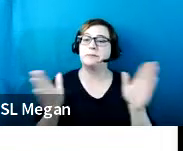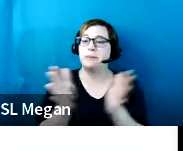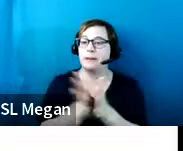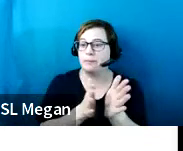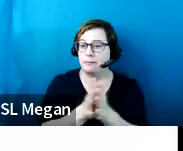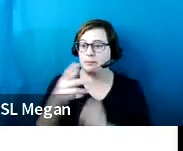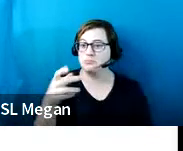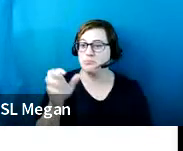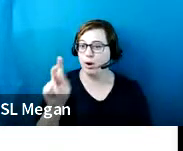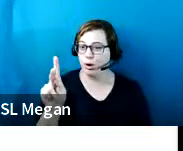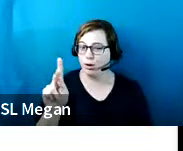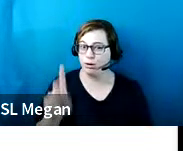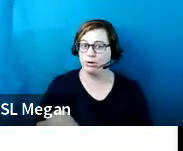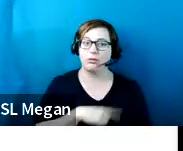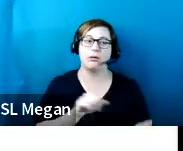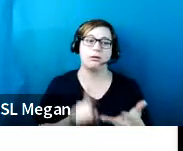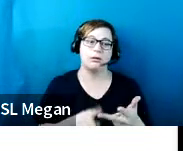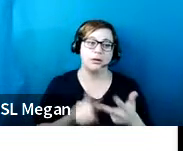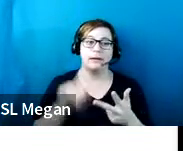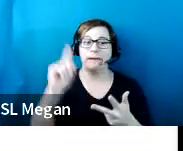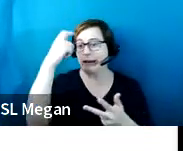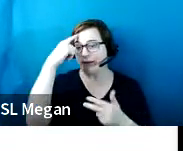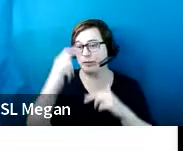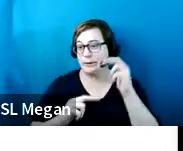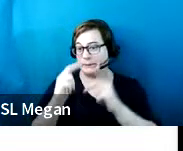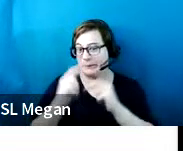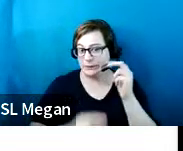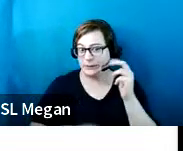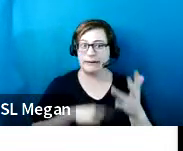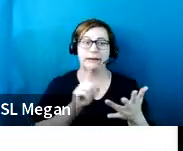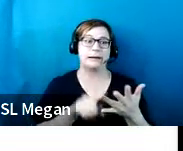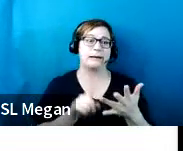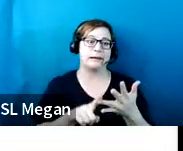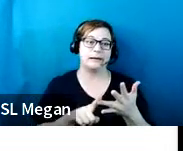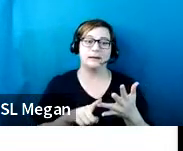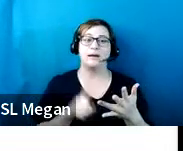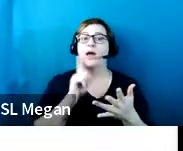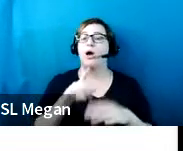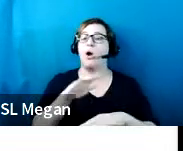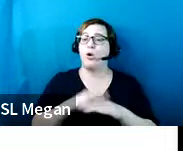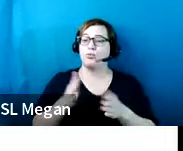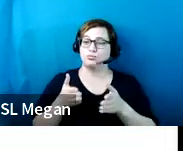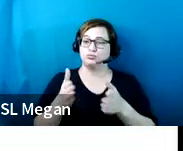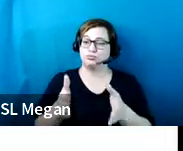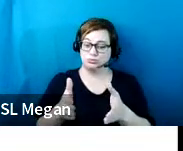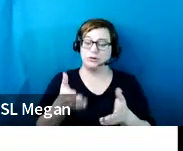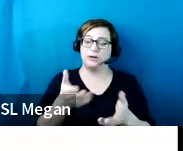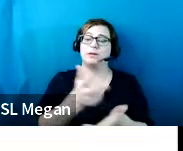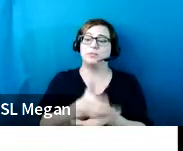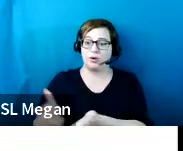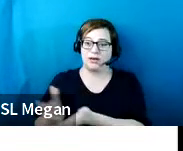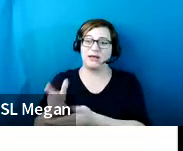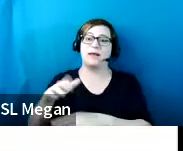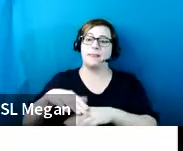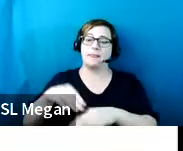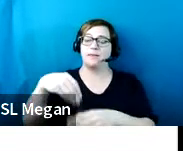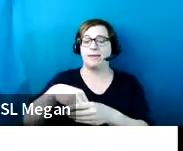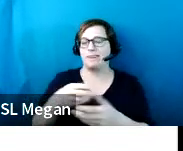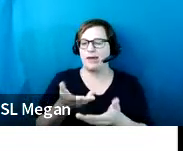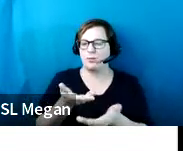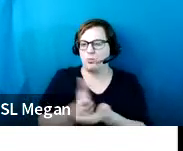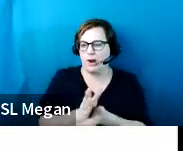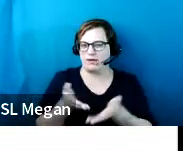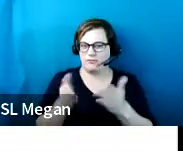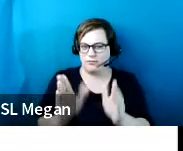municipal building parking lots, on street parking in the public right of way, public EV charging stations provided